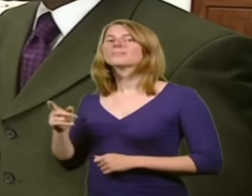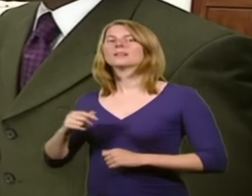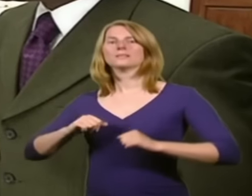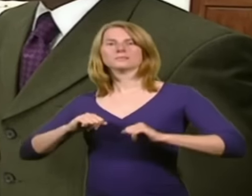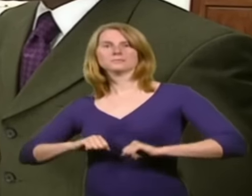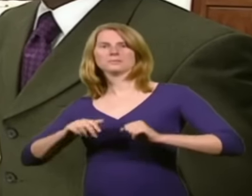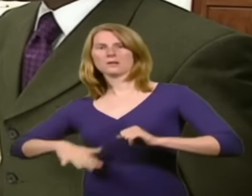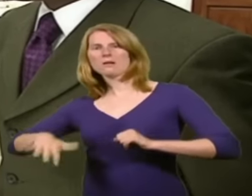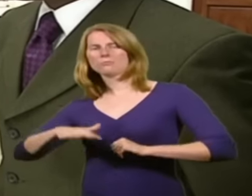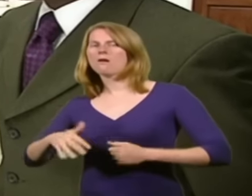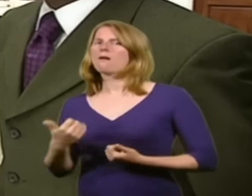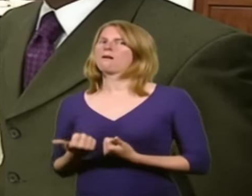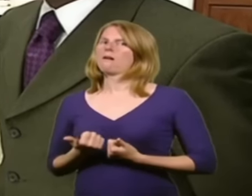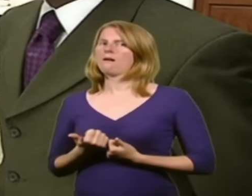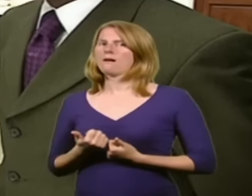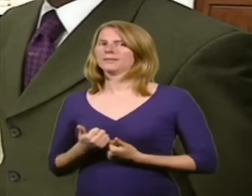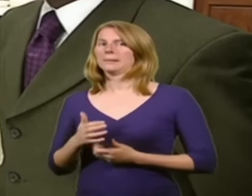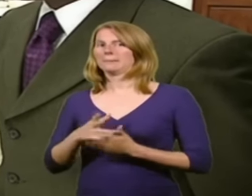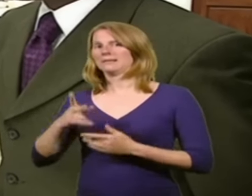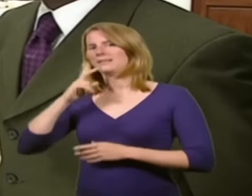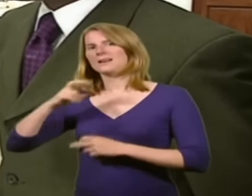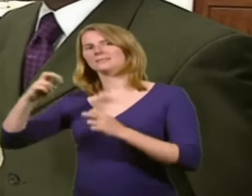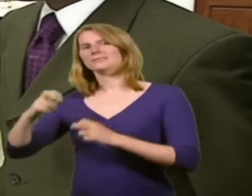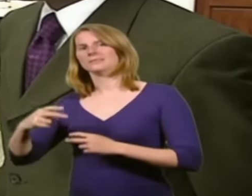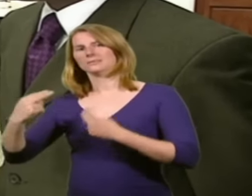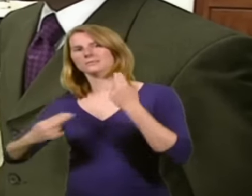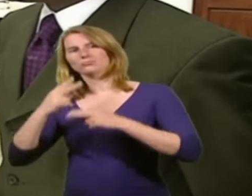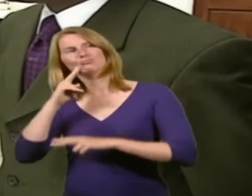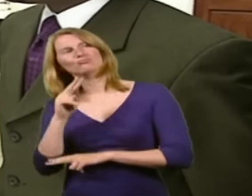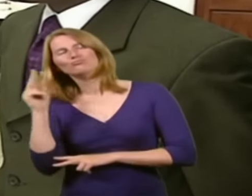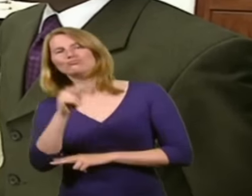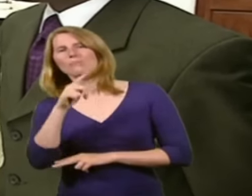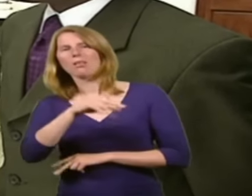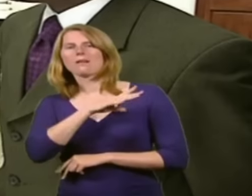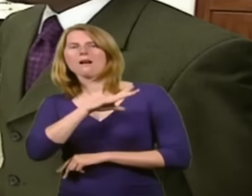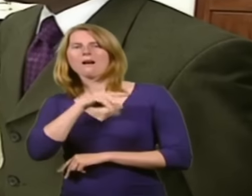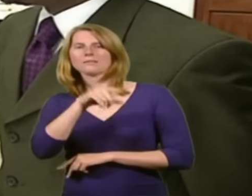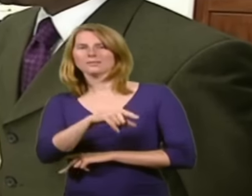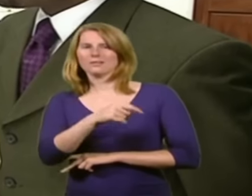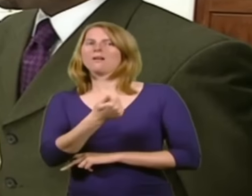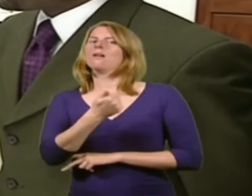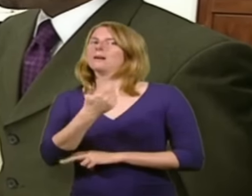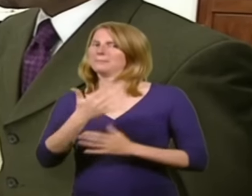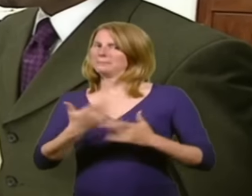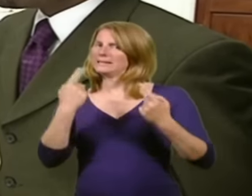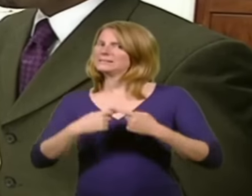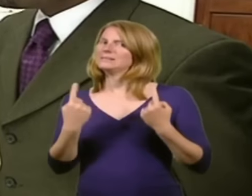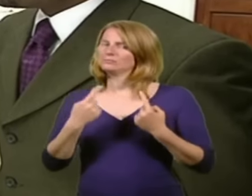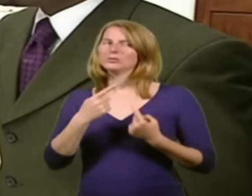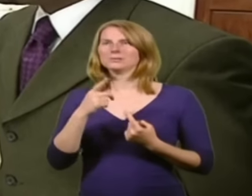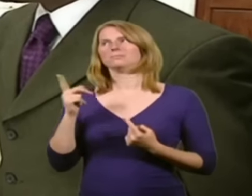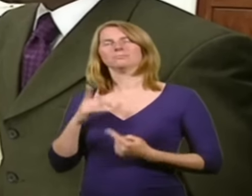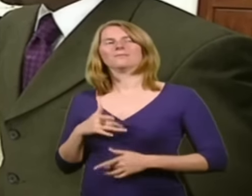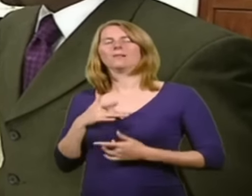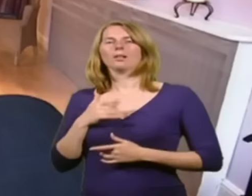sitting area is very nicely done. And when you sit down, you have dinner, you can have a look at the garden and everything. It's a little thing that makes a